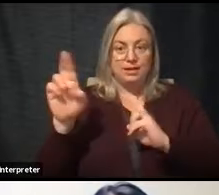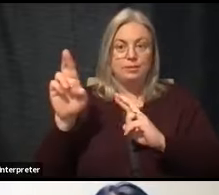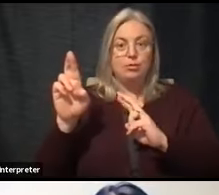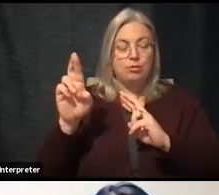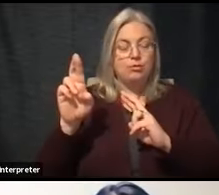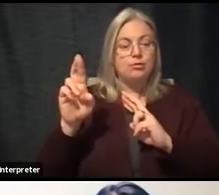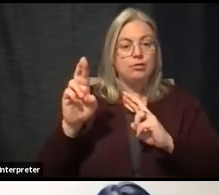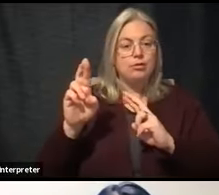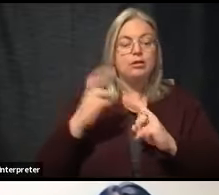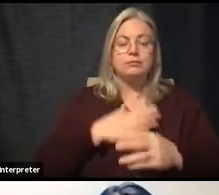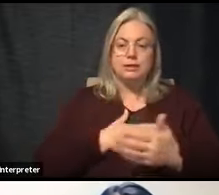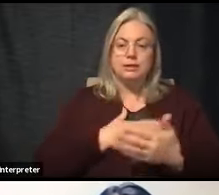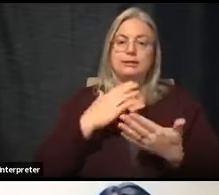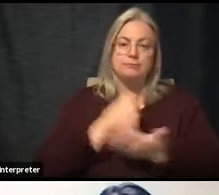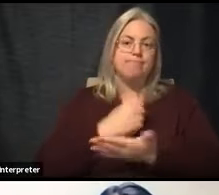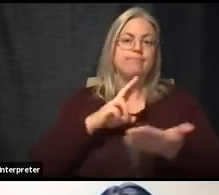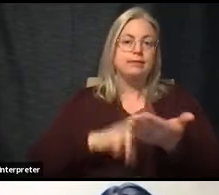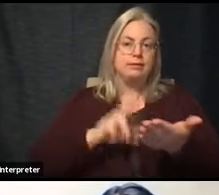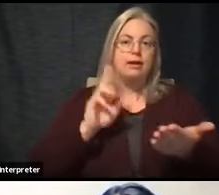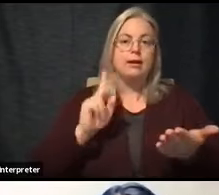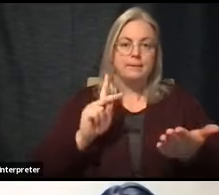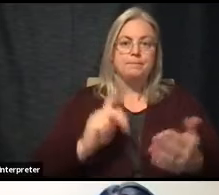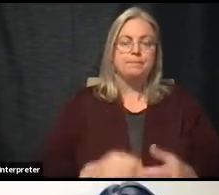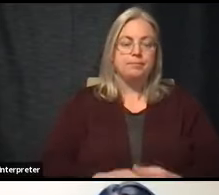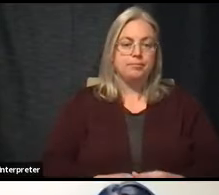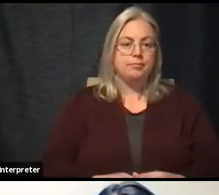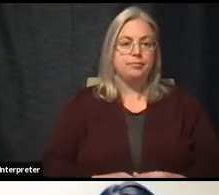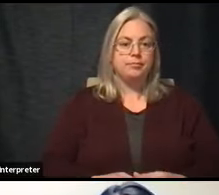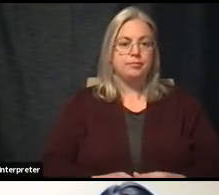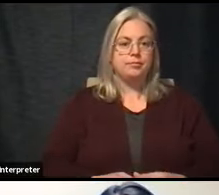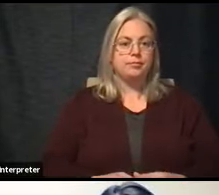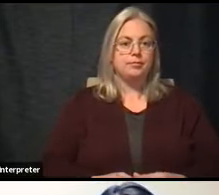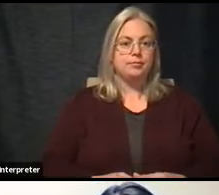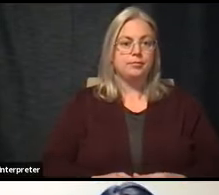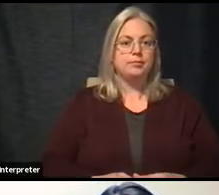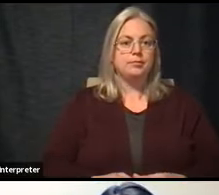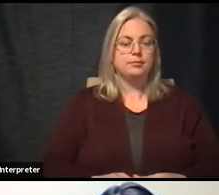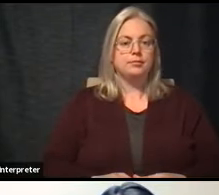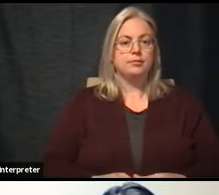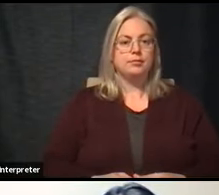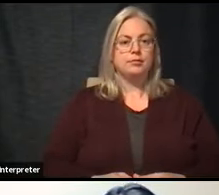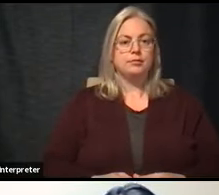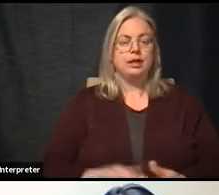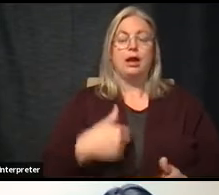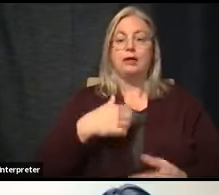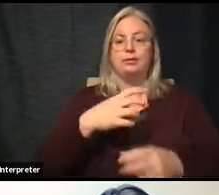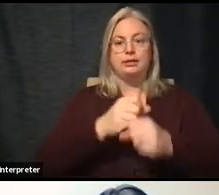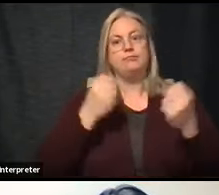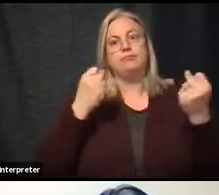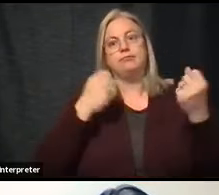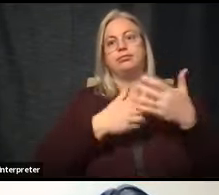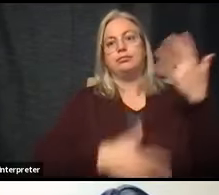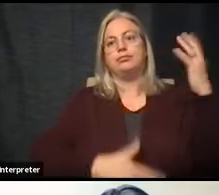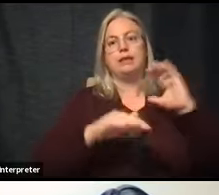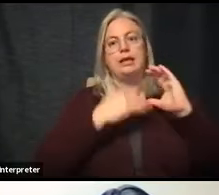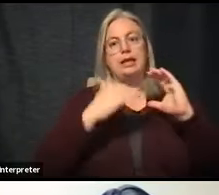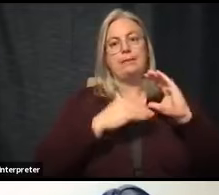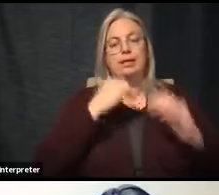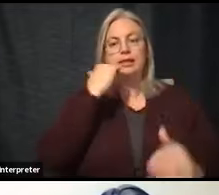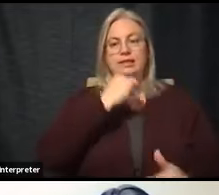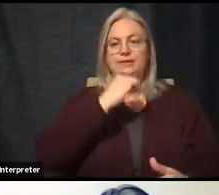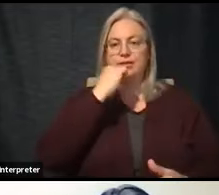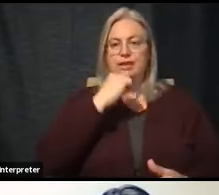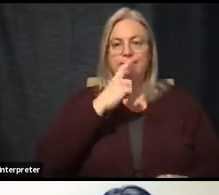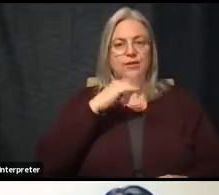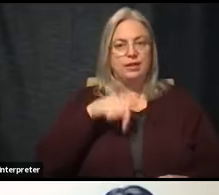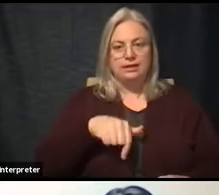you take advantage of that. We also, I mean, for me, I get a ton of emails every day on this.